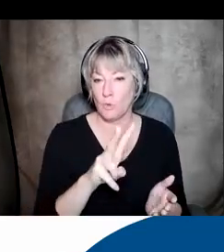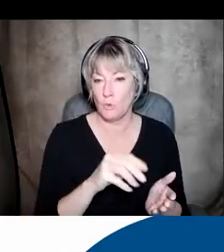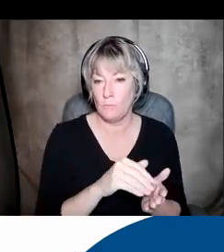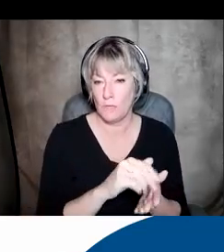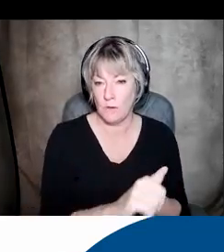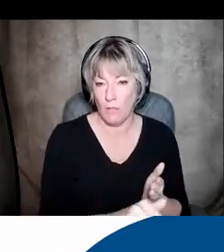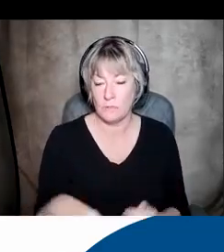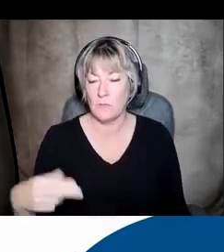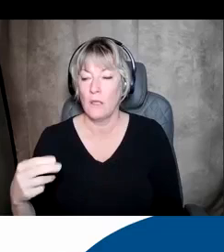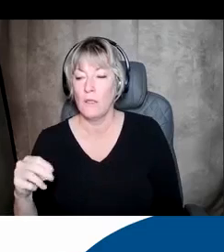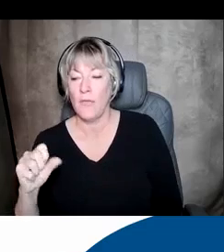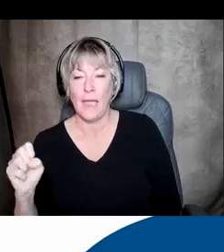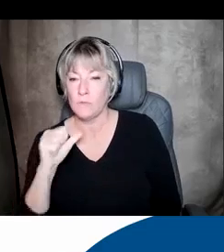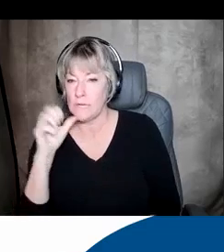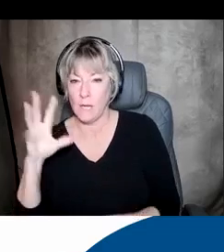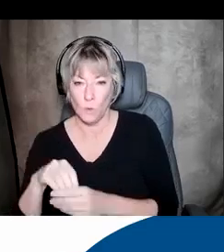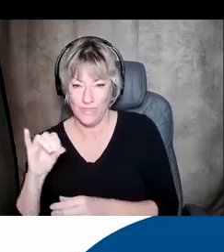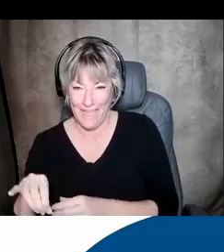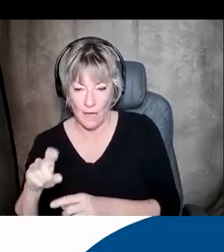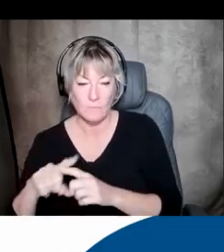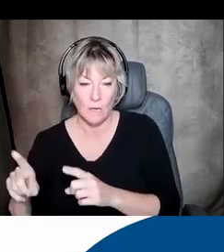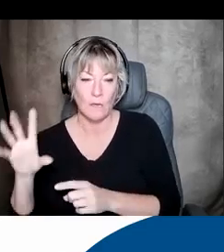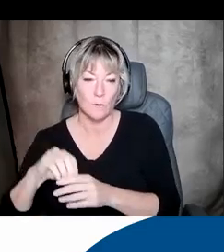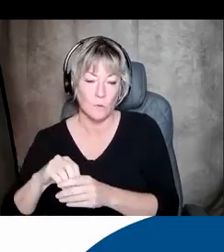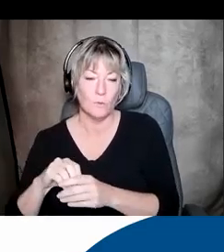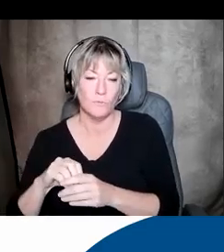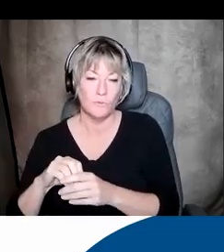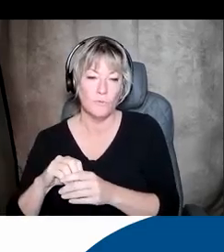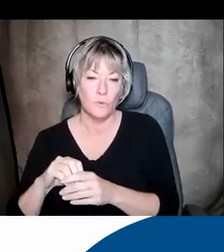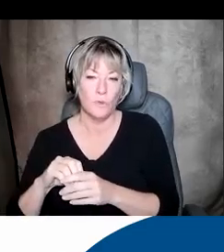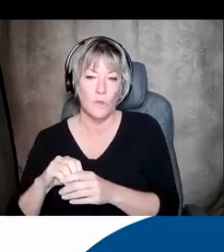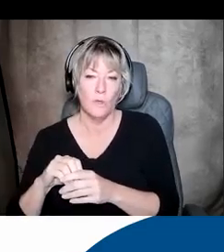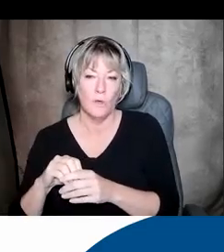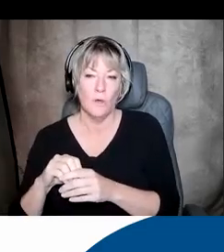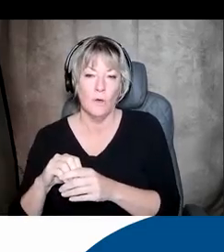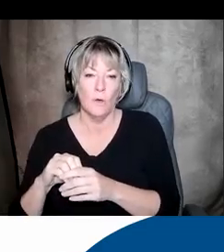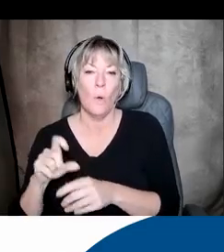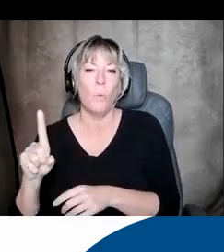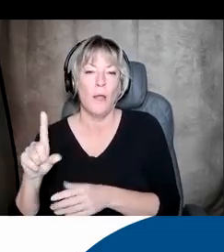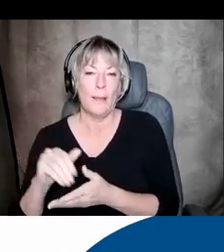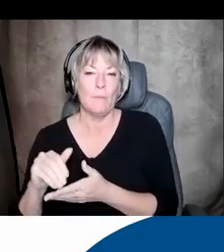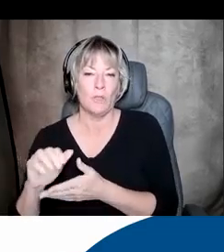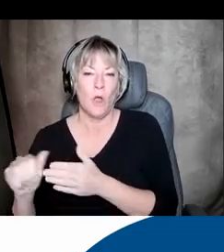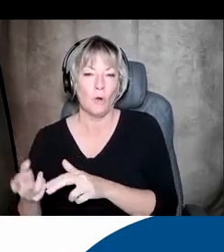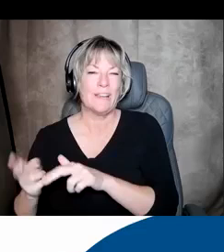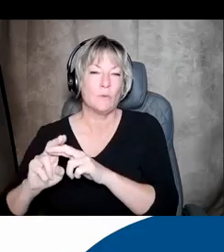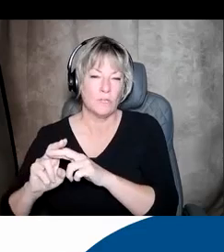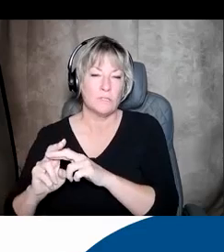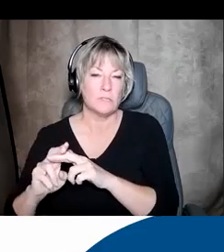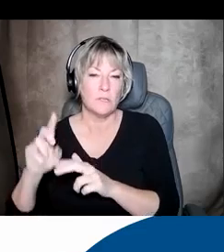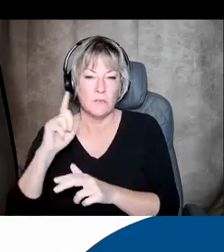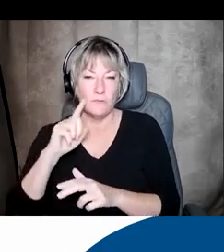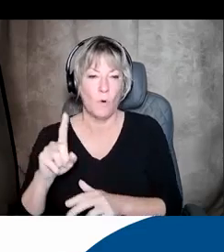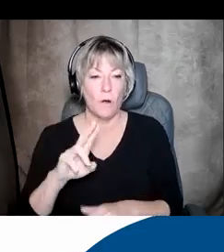And the House side does not include that, but it does include a $1 million increase for